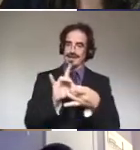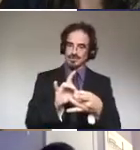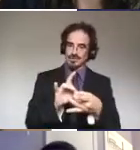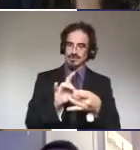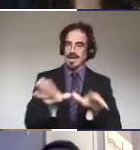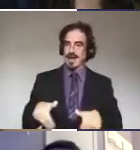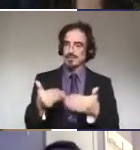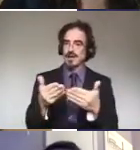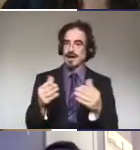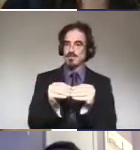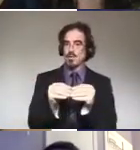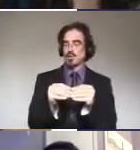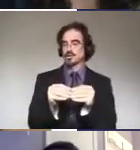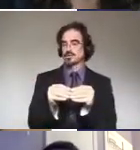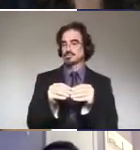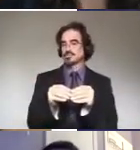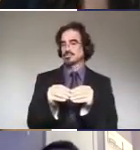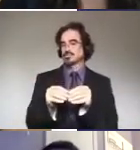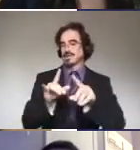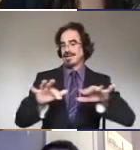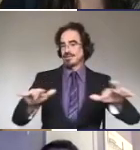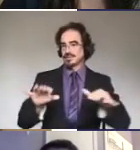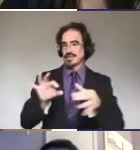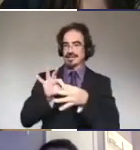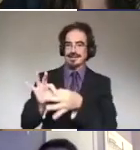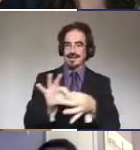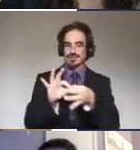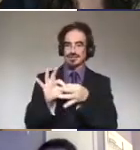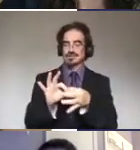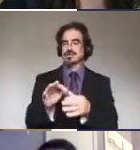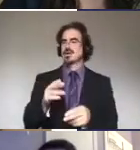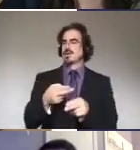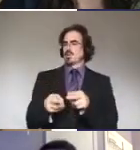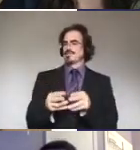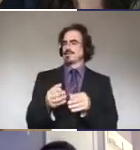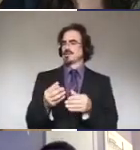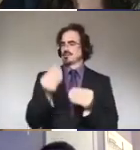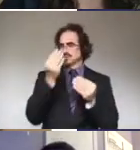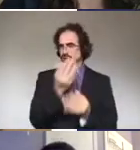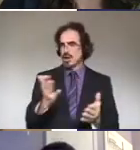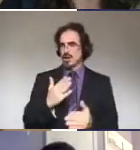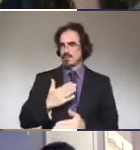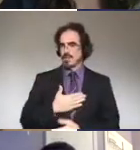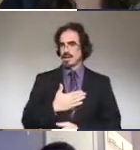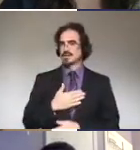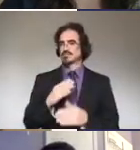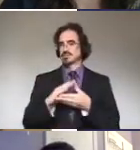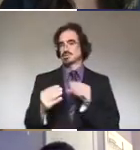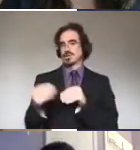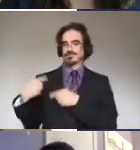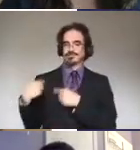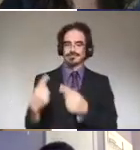So I'm going to briefly go through my story. So I am 48 years old. I am a practicing